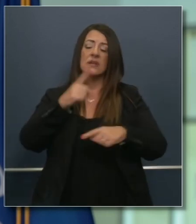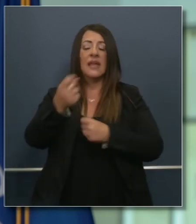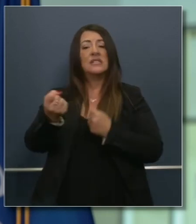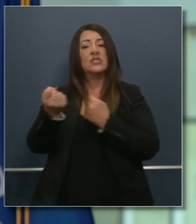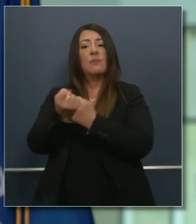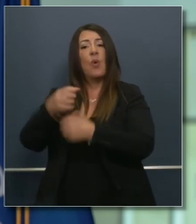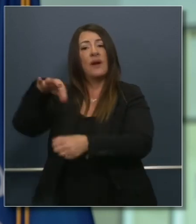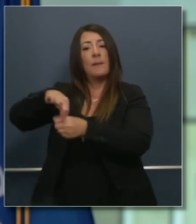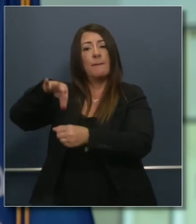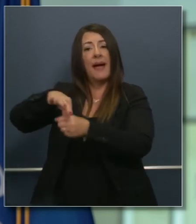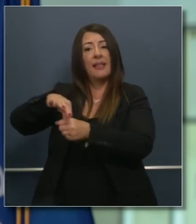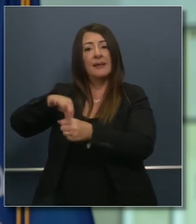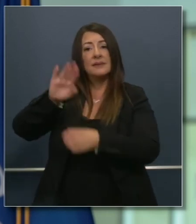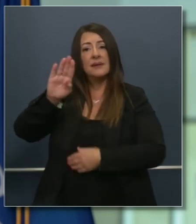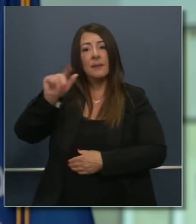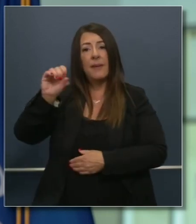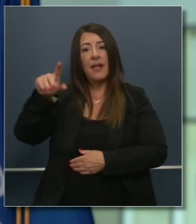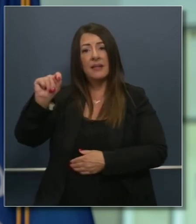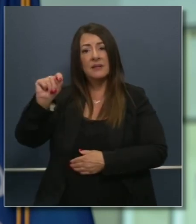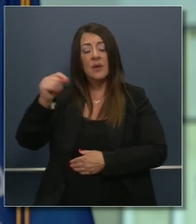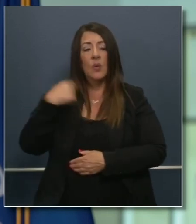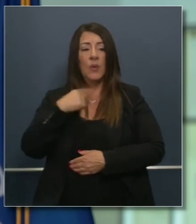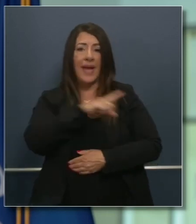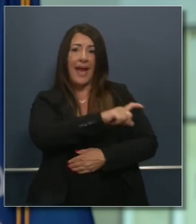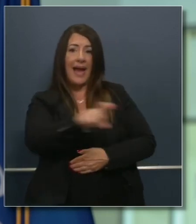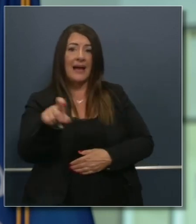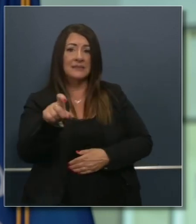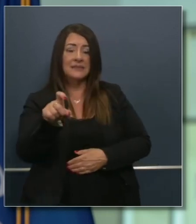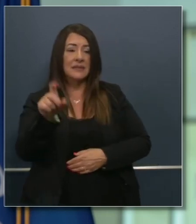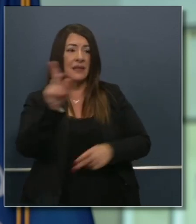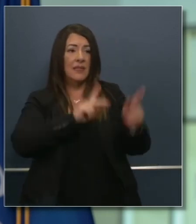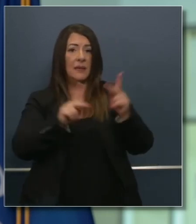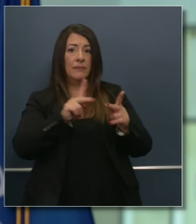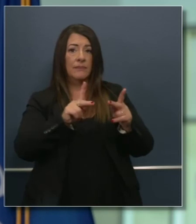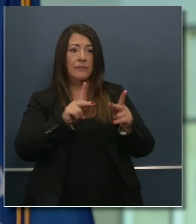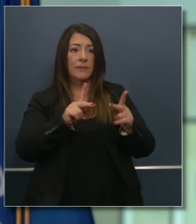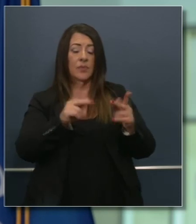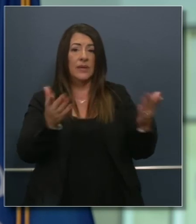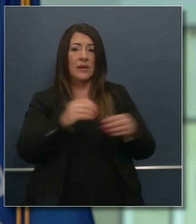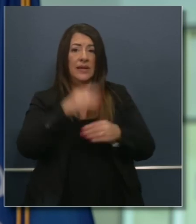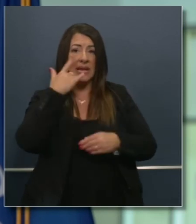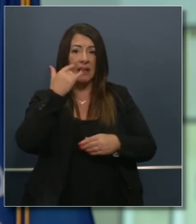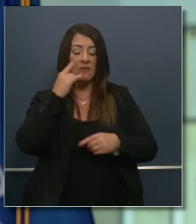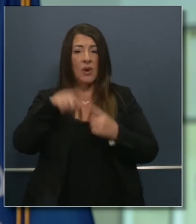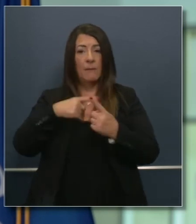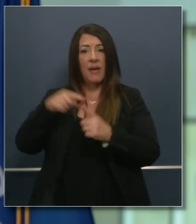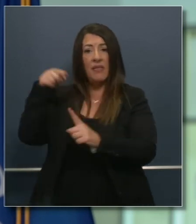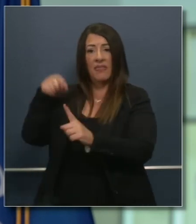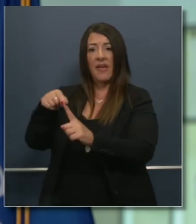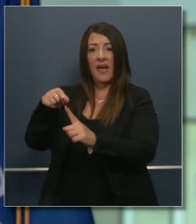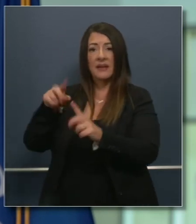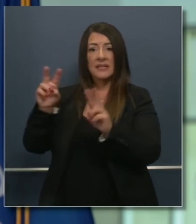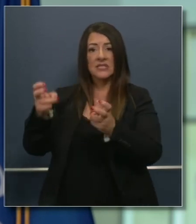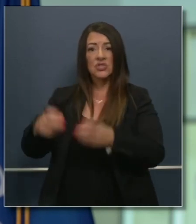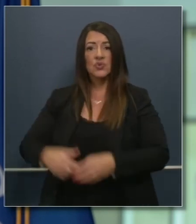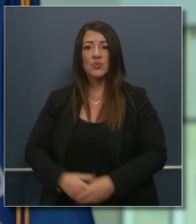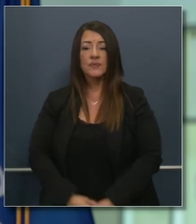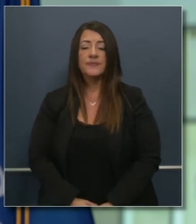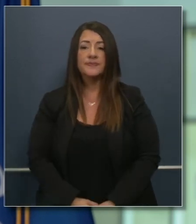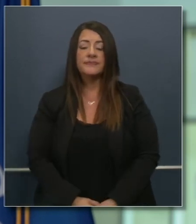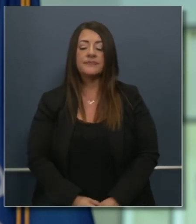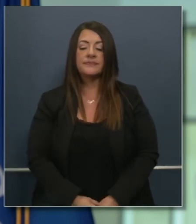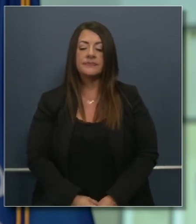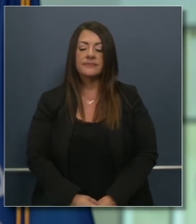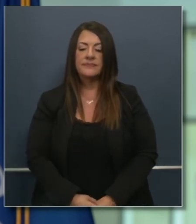a ballot initiative that we put forth asking them for their opinion on this subject as well. Patrick Healy, NBC4.